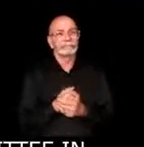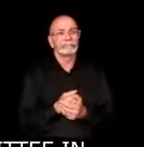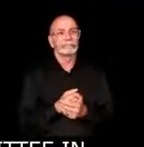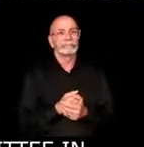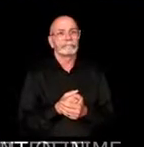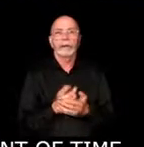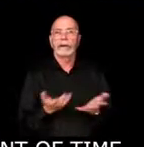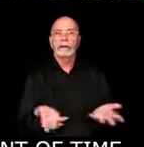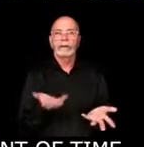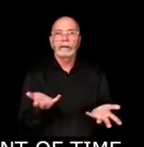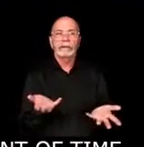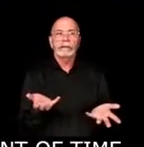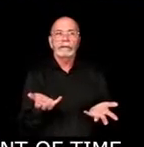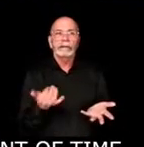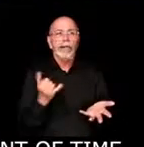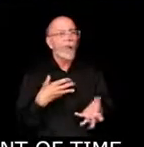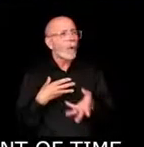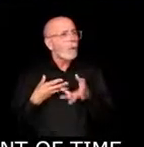issue here.